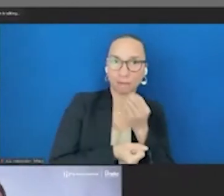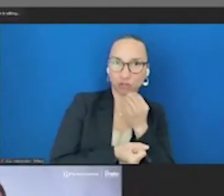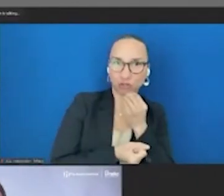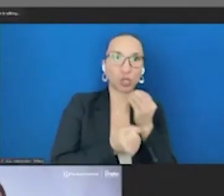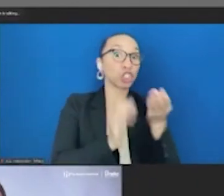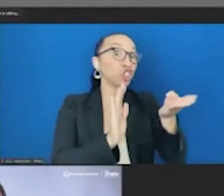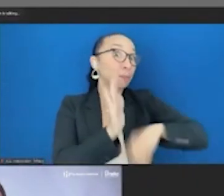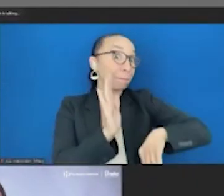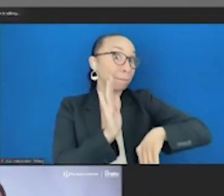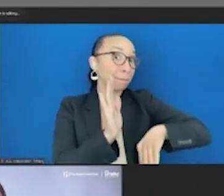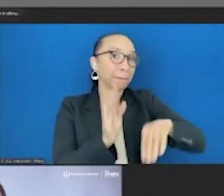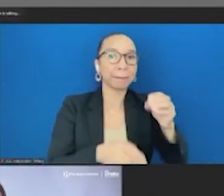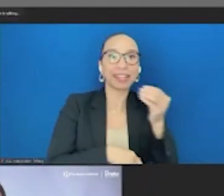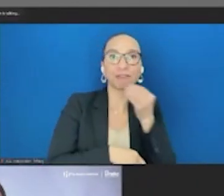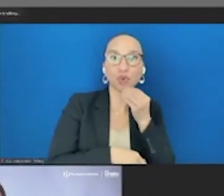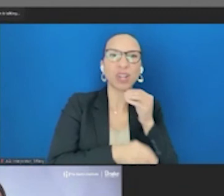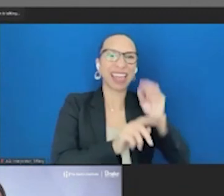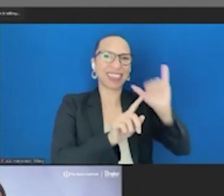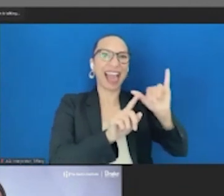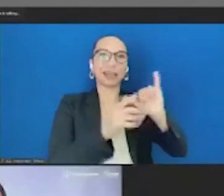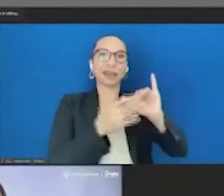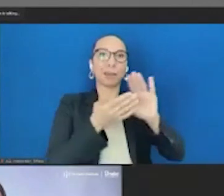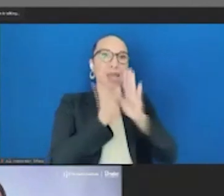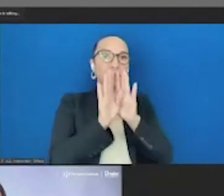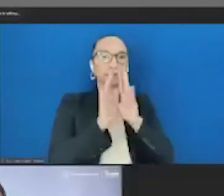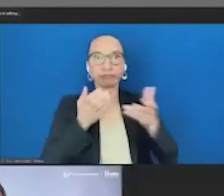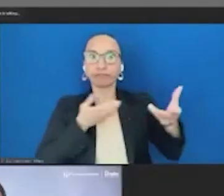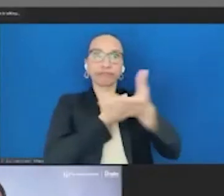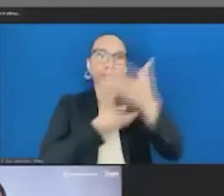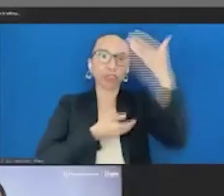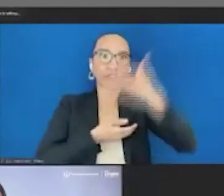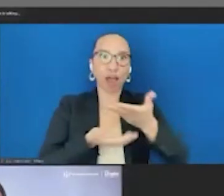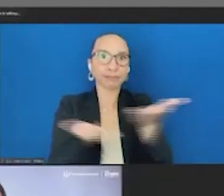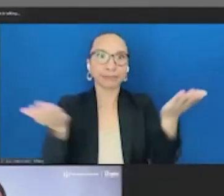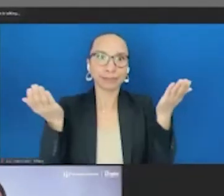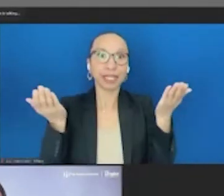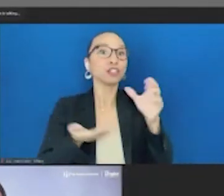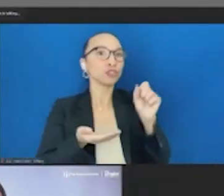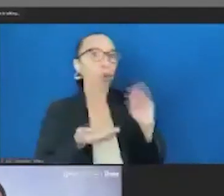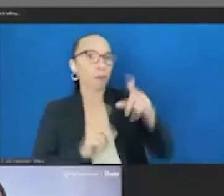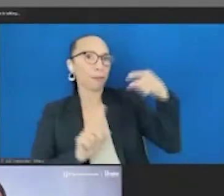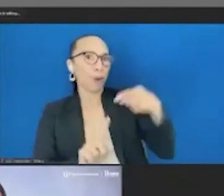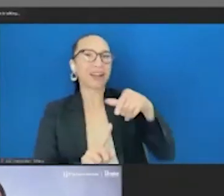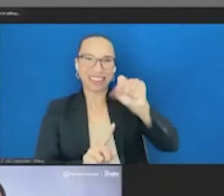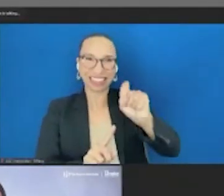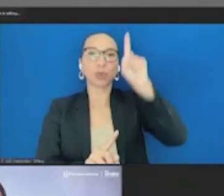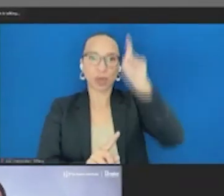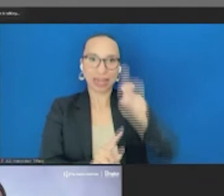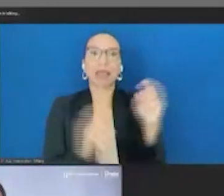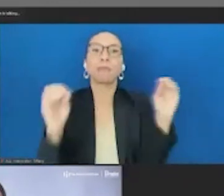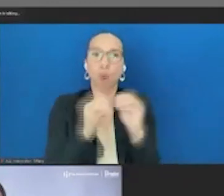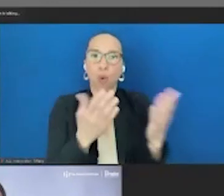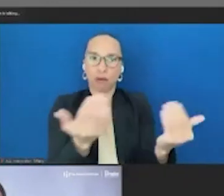become prevalent. So, that's a long answer. The short answer, yes, we need much more public discourse